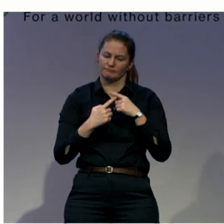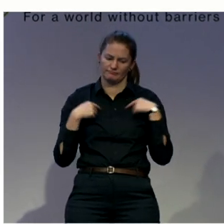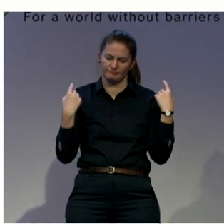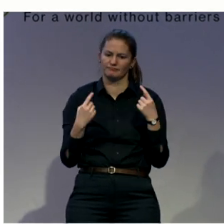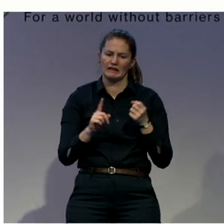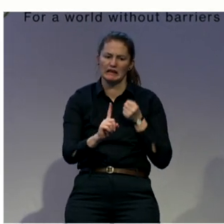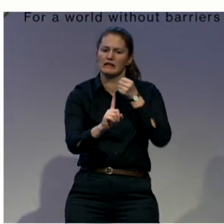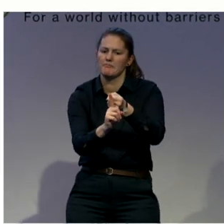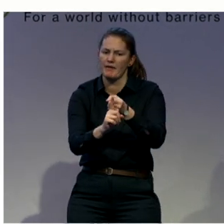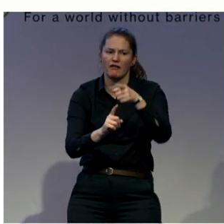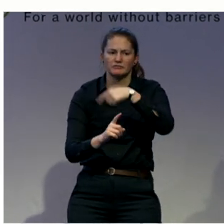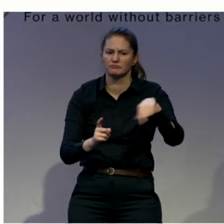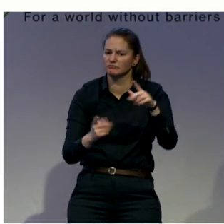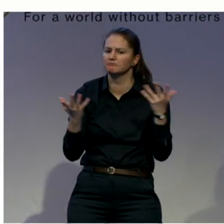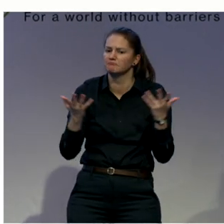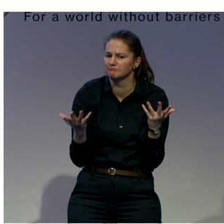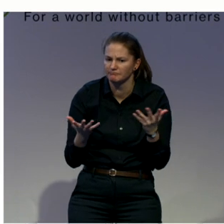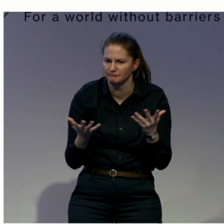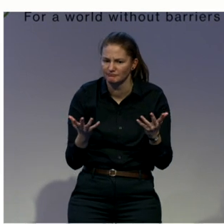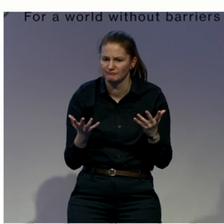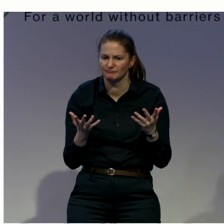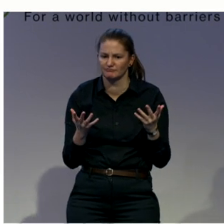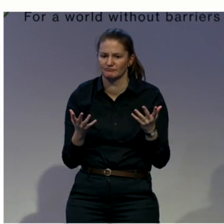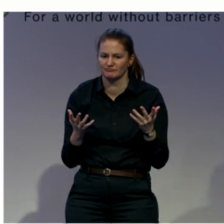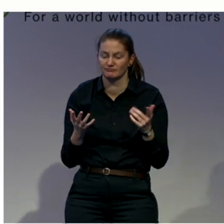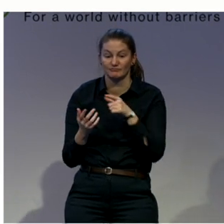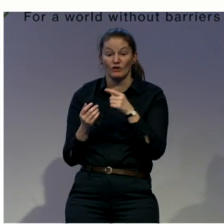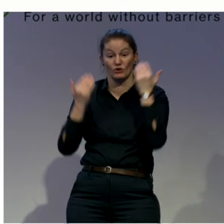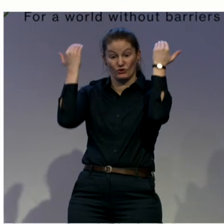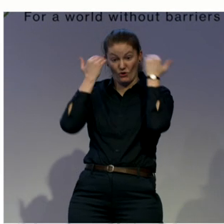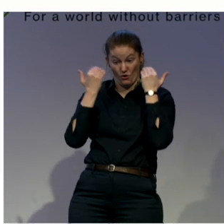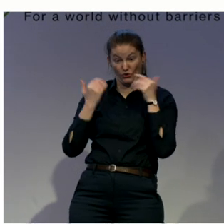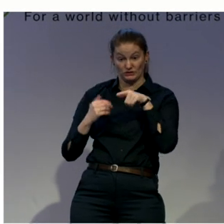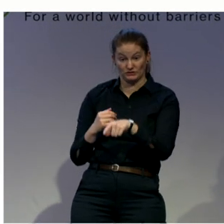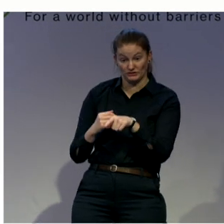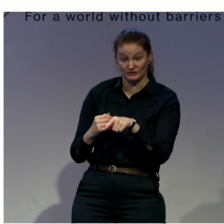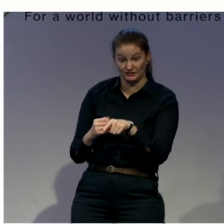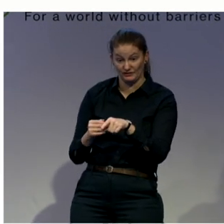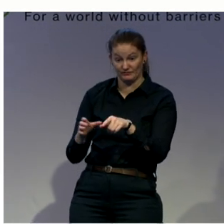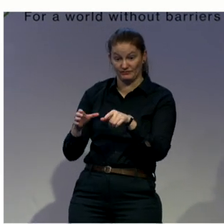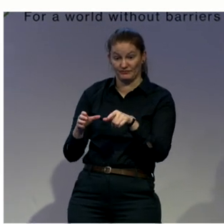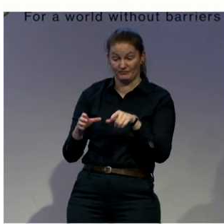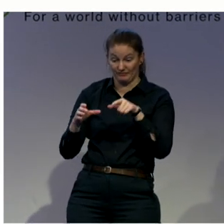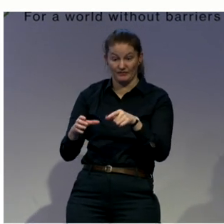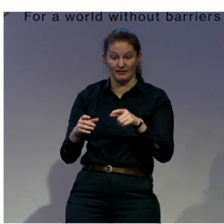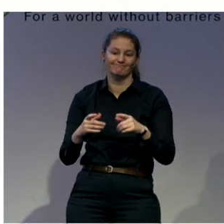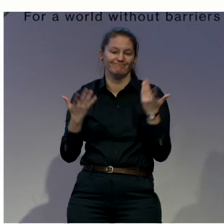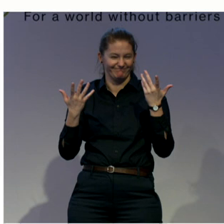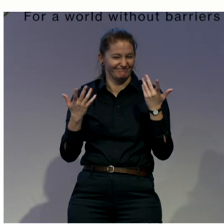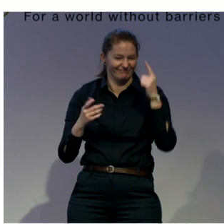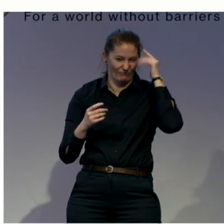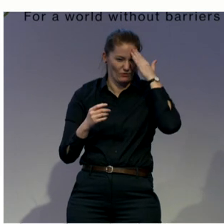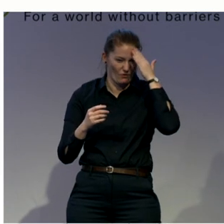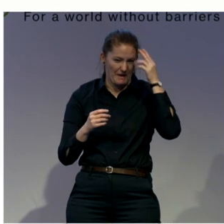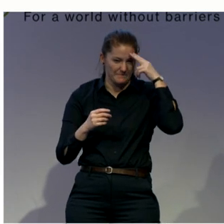legislation depended on each state. And because Mexico is a federation, so we are now able to